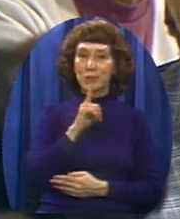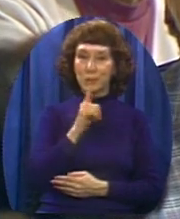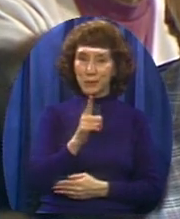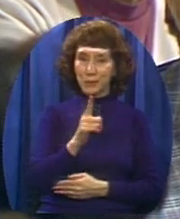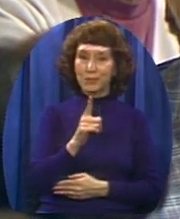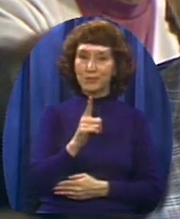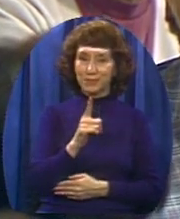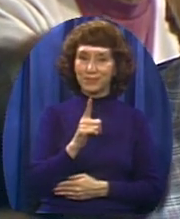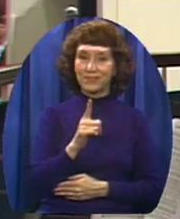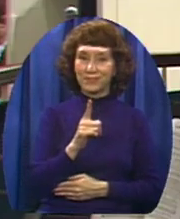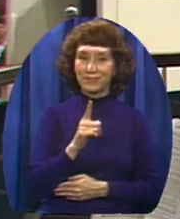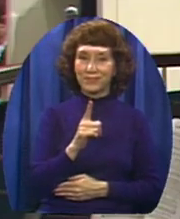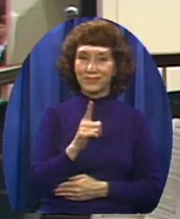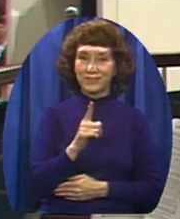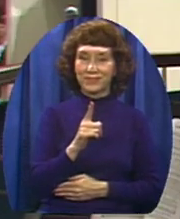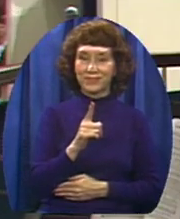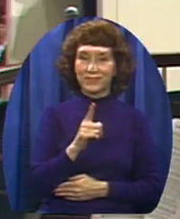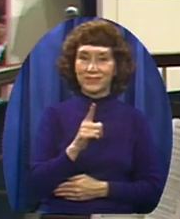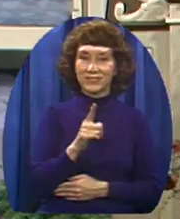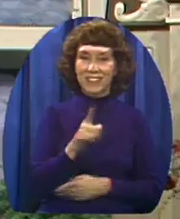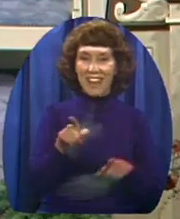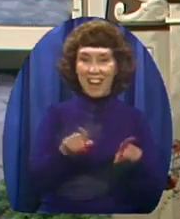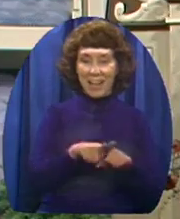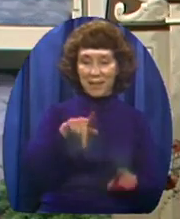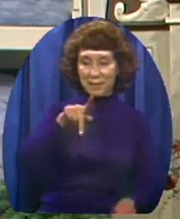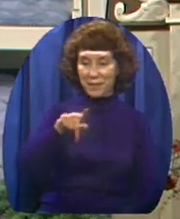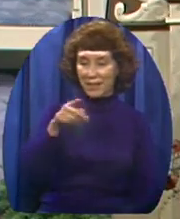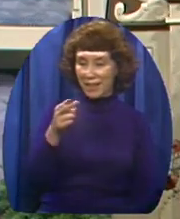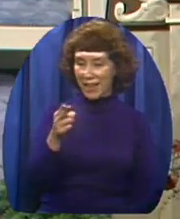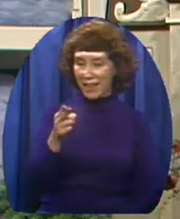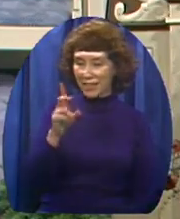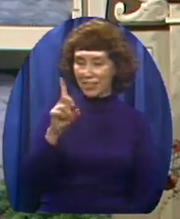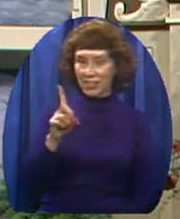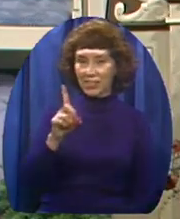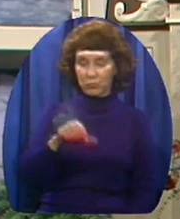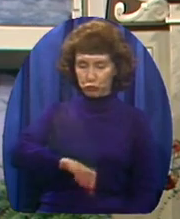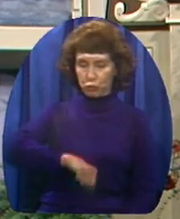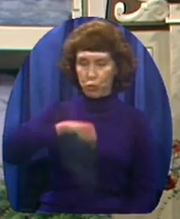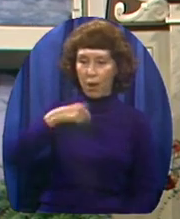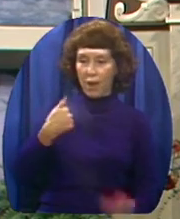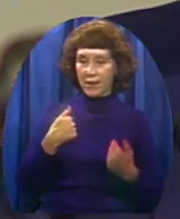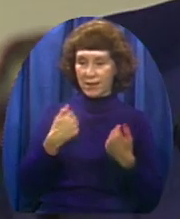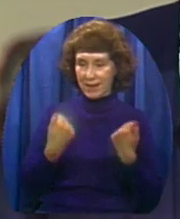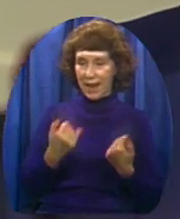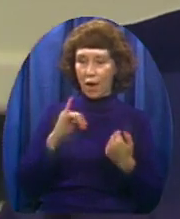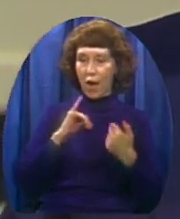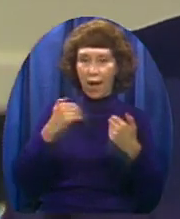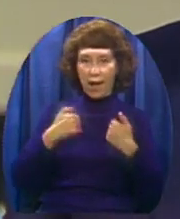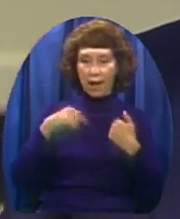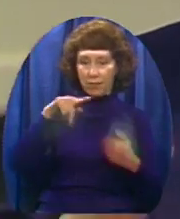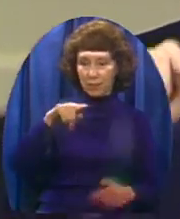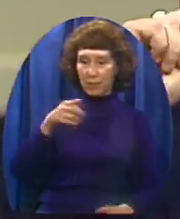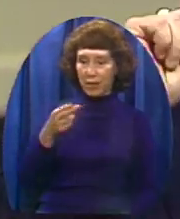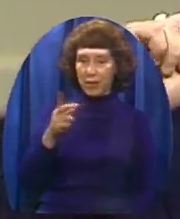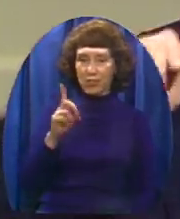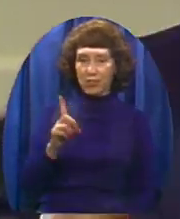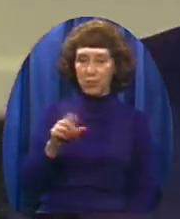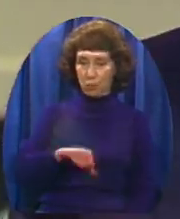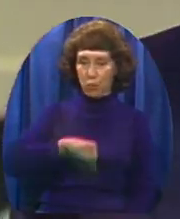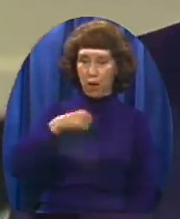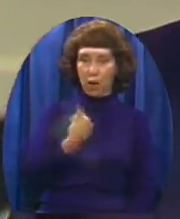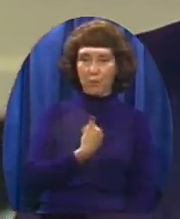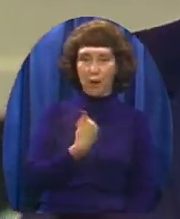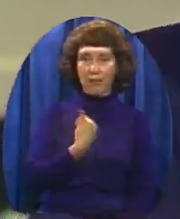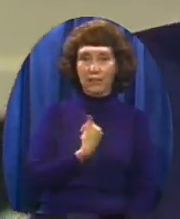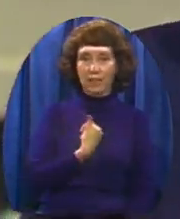curl on the pig's tail The ham doesn't taste any better Dr. Towns